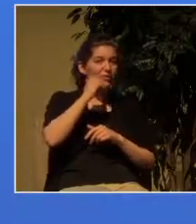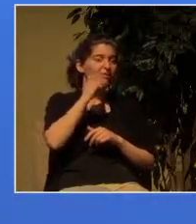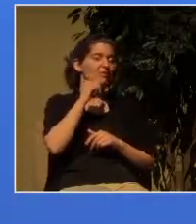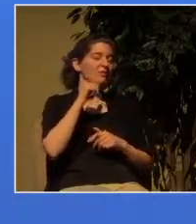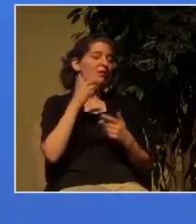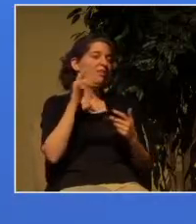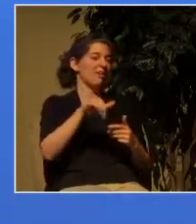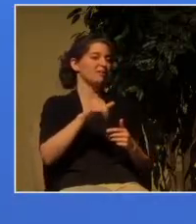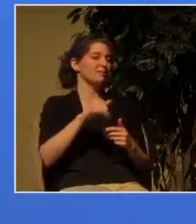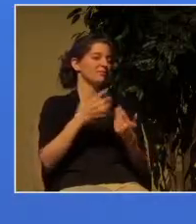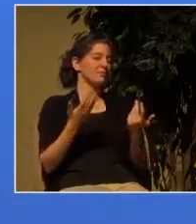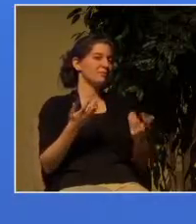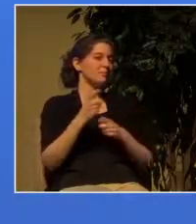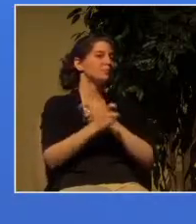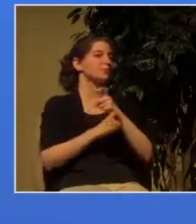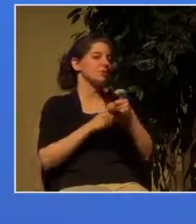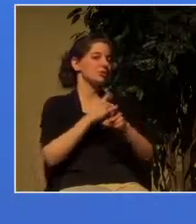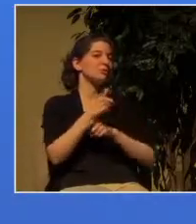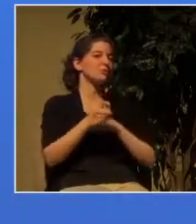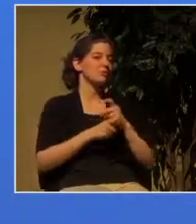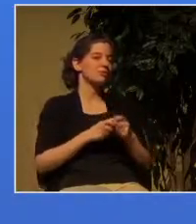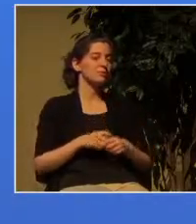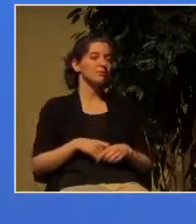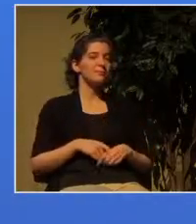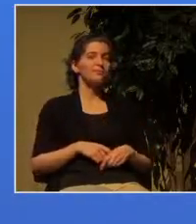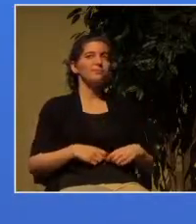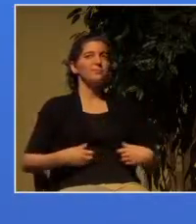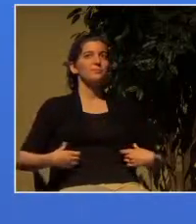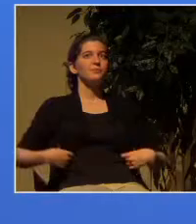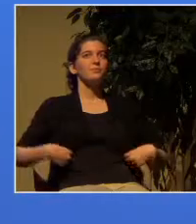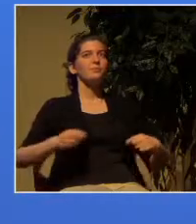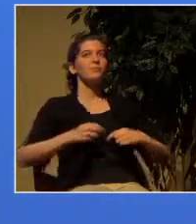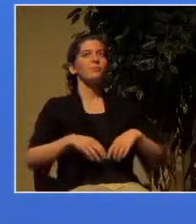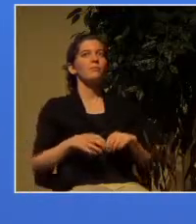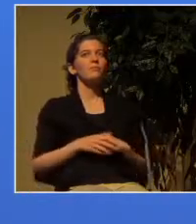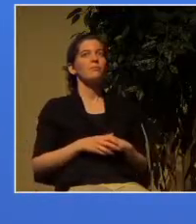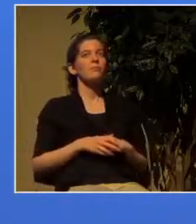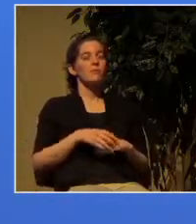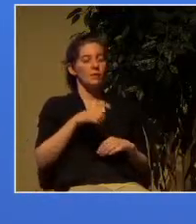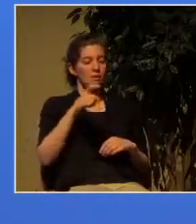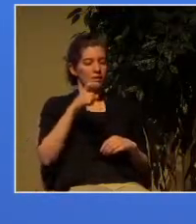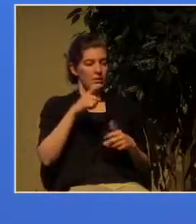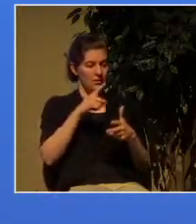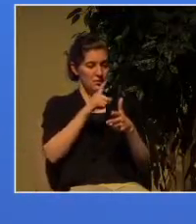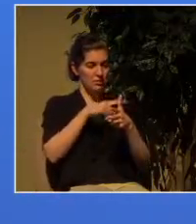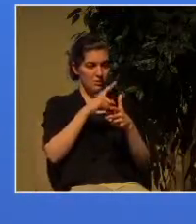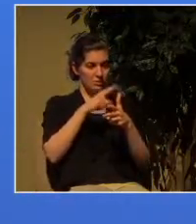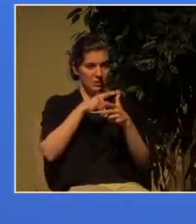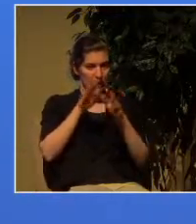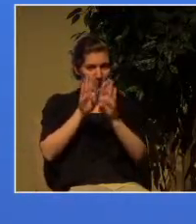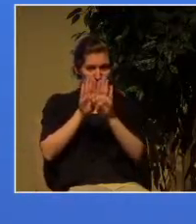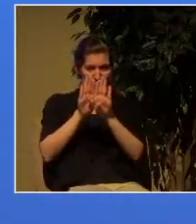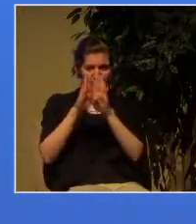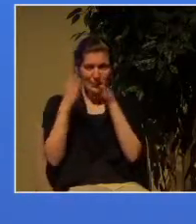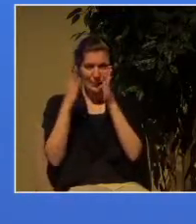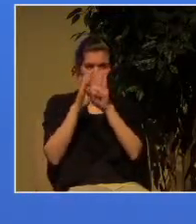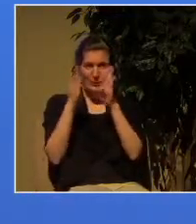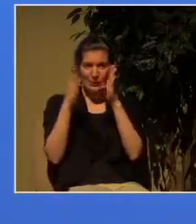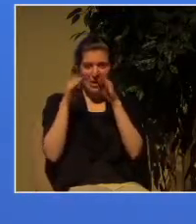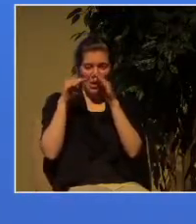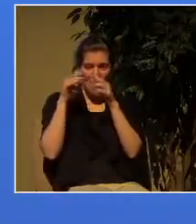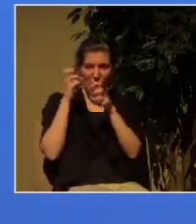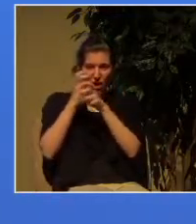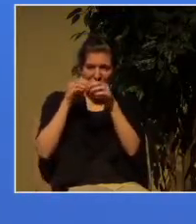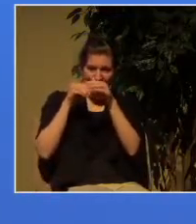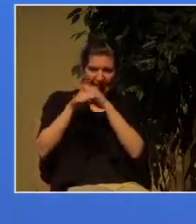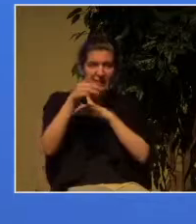leave your pride and your arrogance and your world behind you we have to walk the narrow road where we take up our